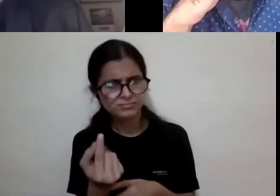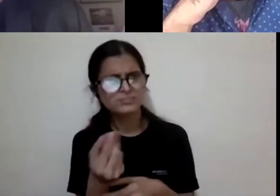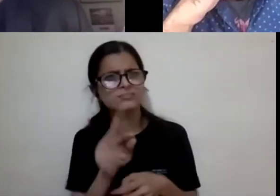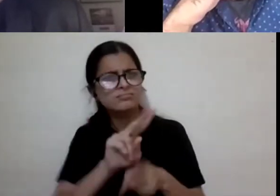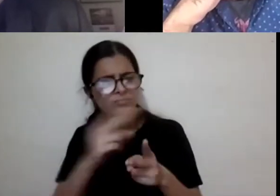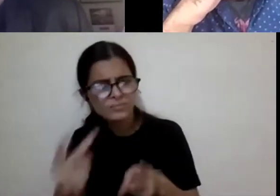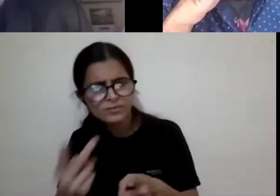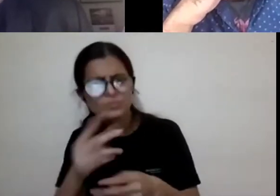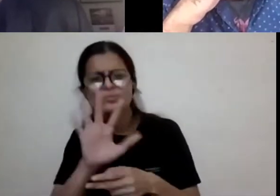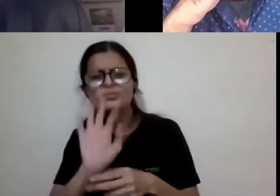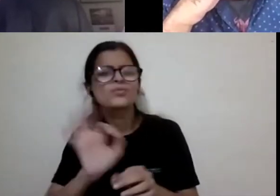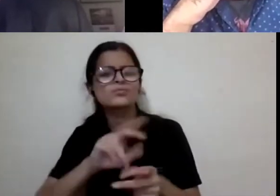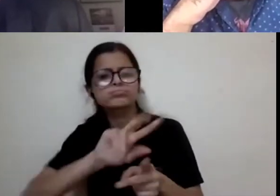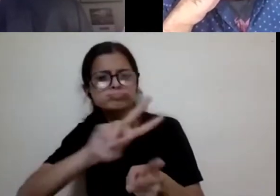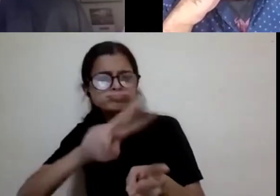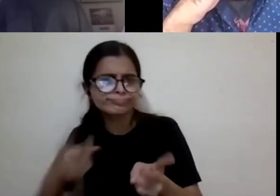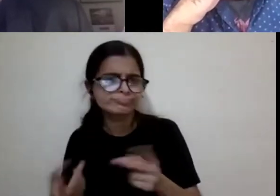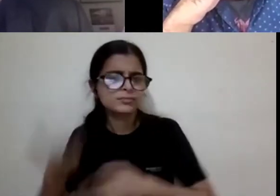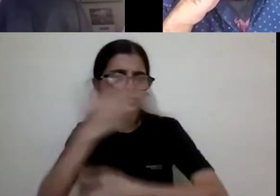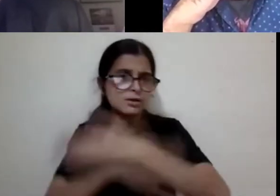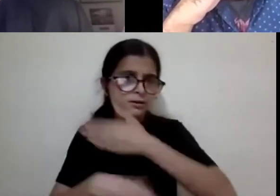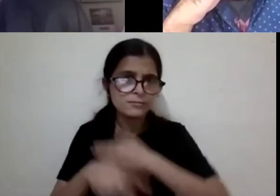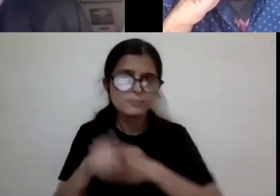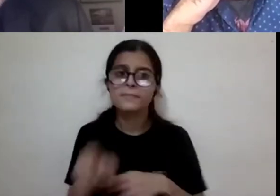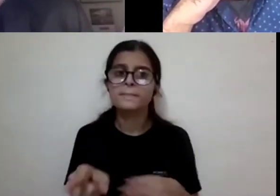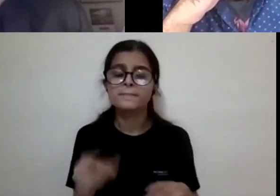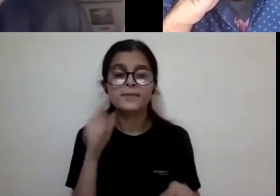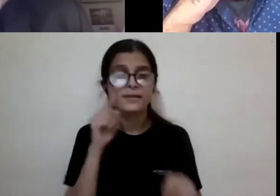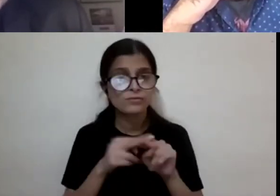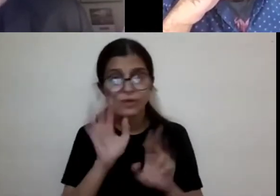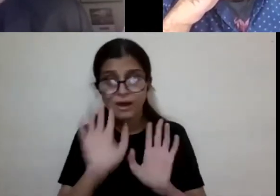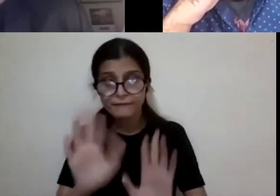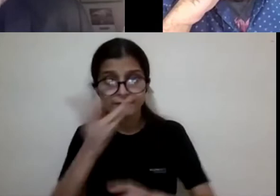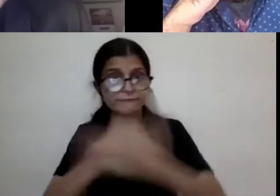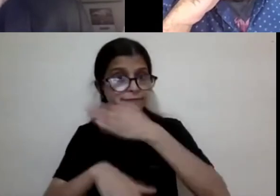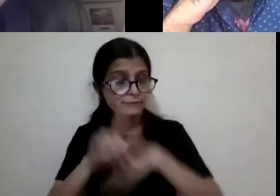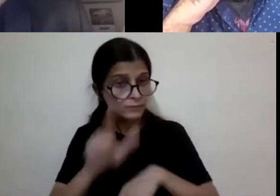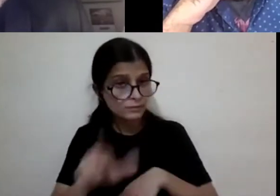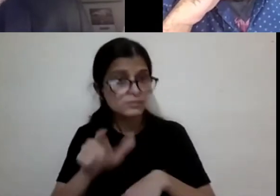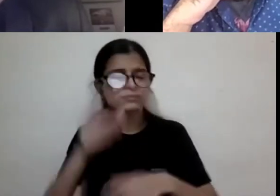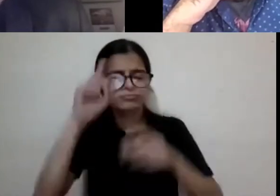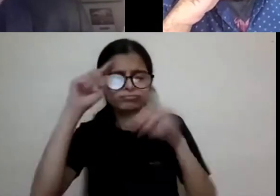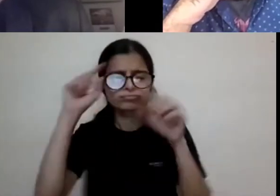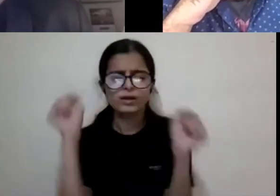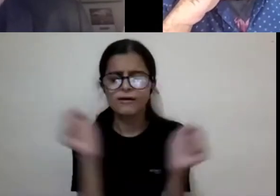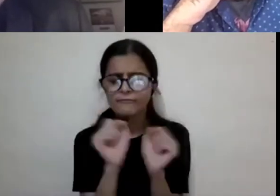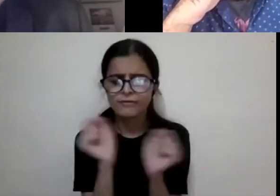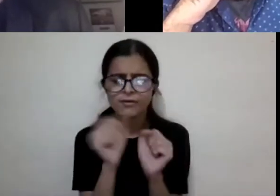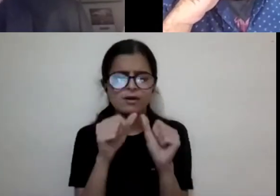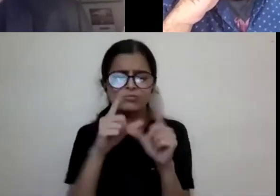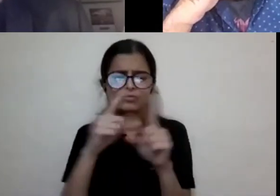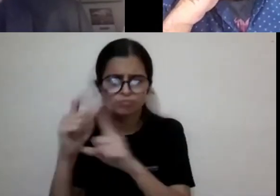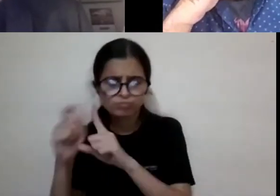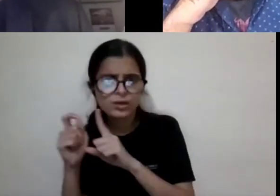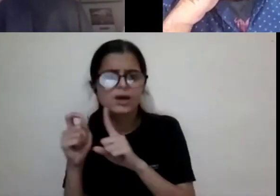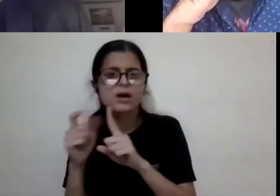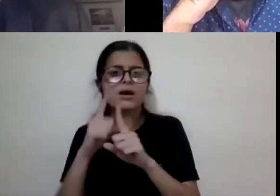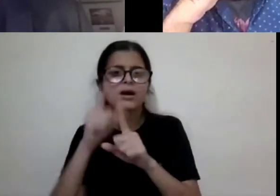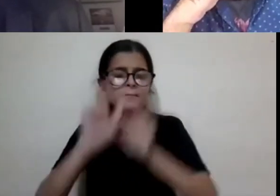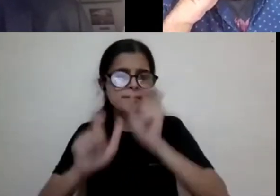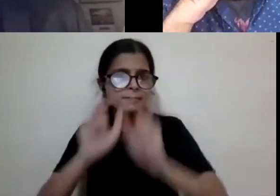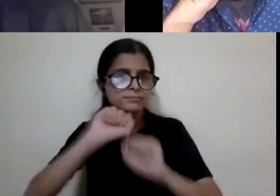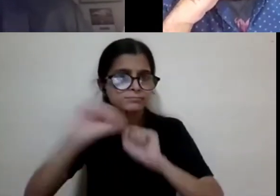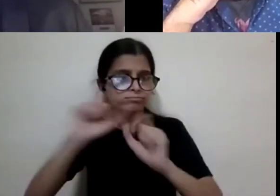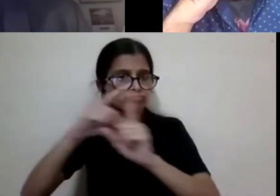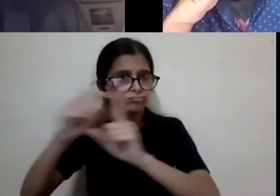like you have that knowledge. If you have a particular disability, it's through the kind of comfortable interactions with people that you can stop